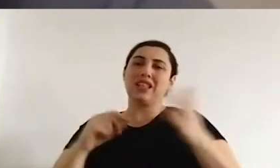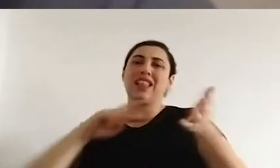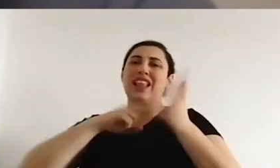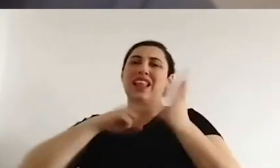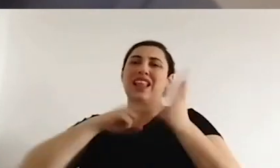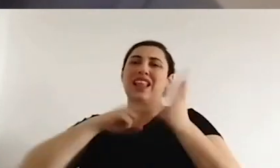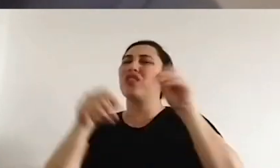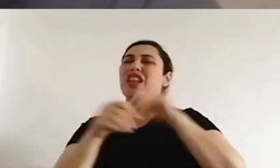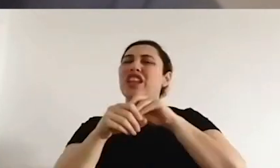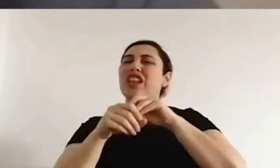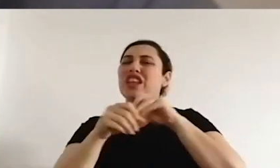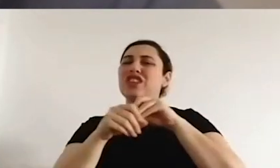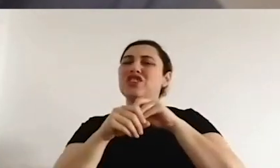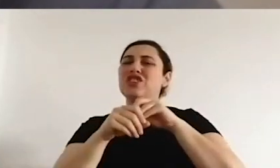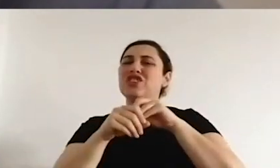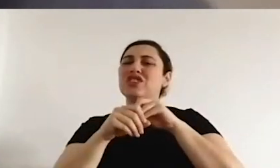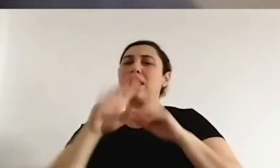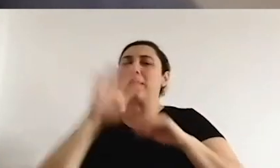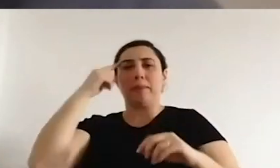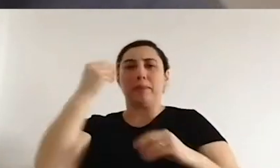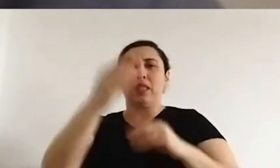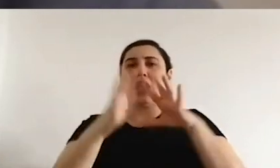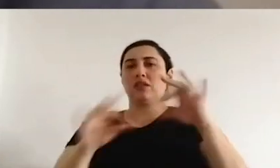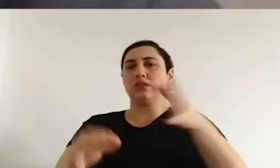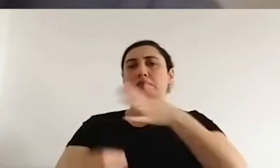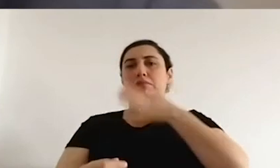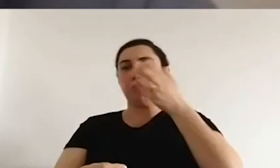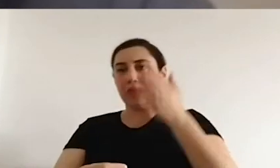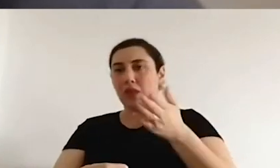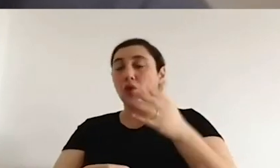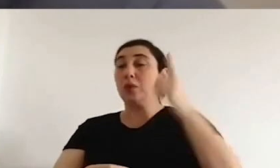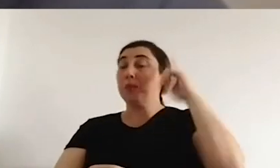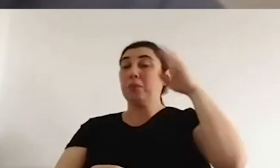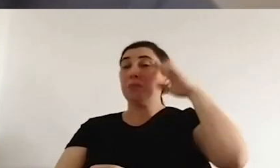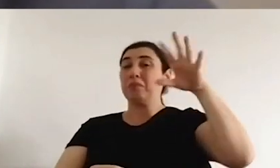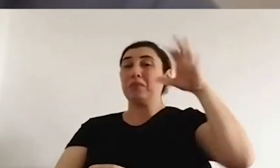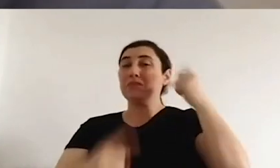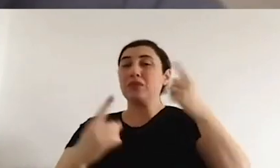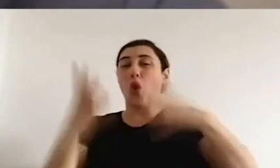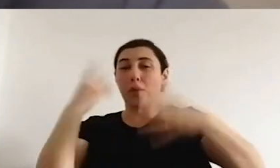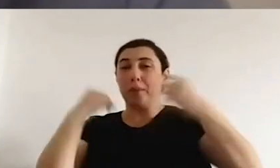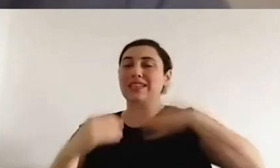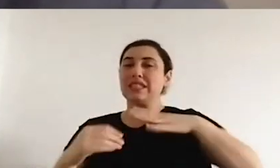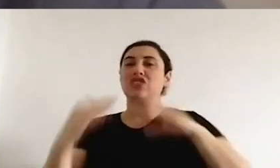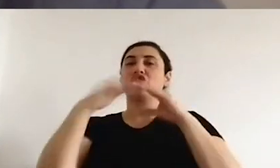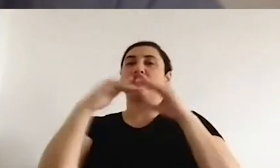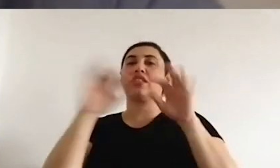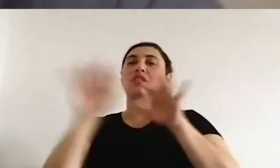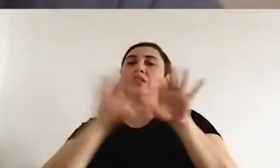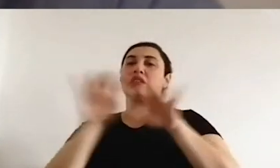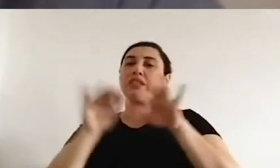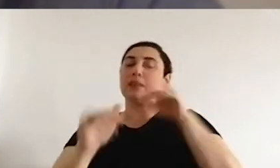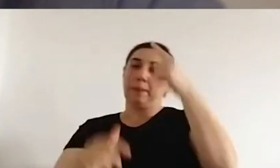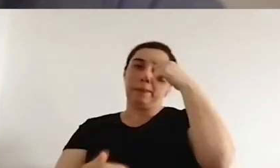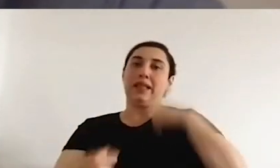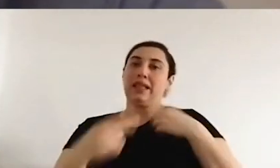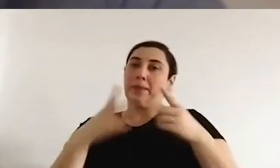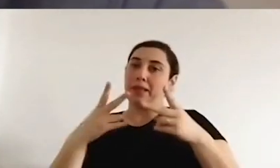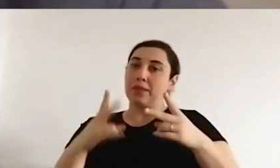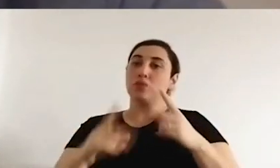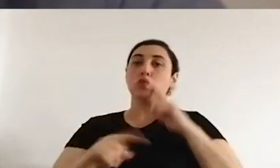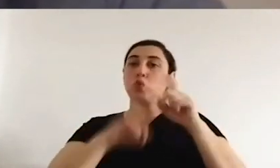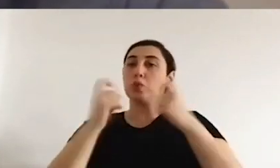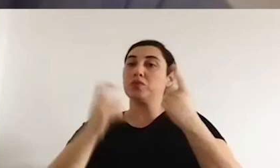He will introduce technical details and please type your questions in the chat box. We're happy to get your questions.